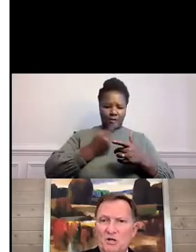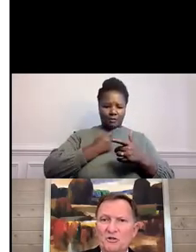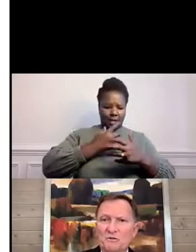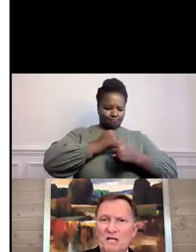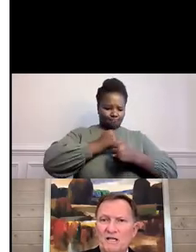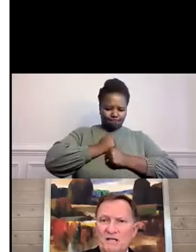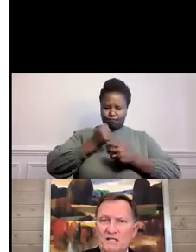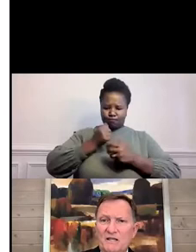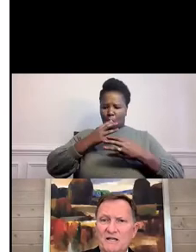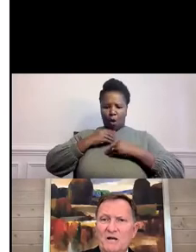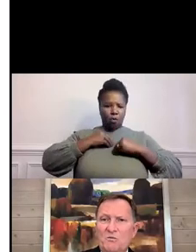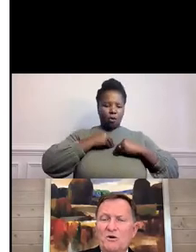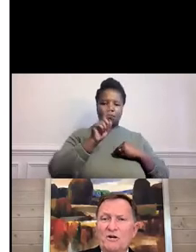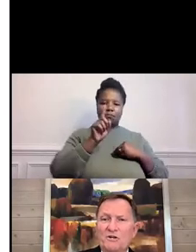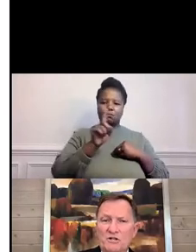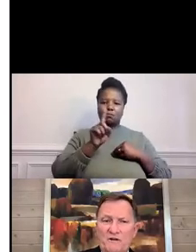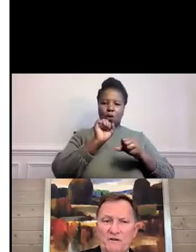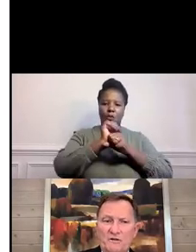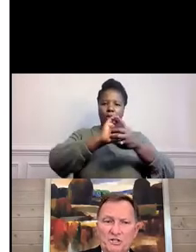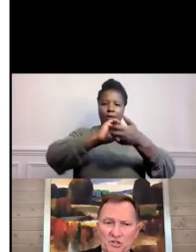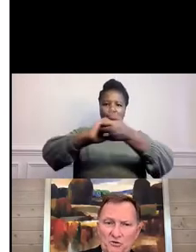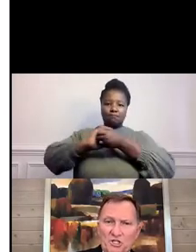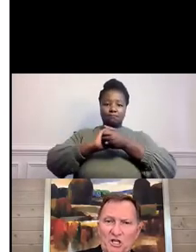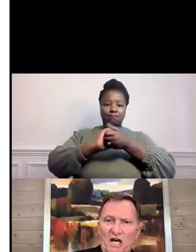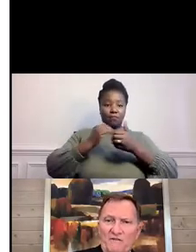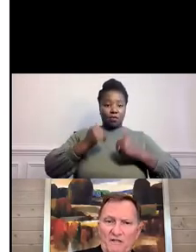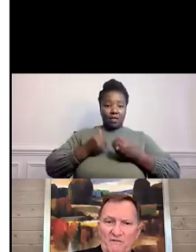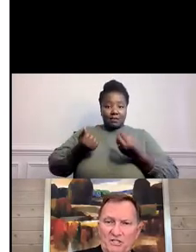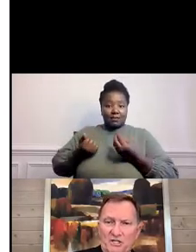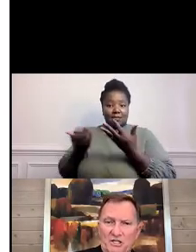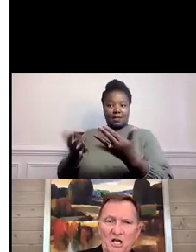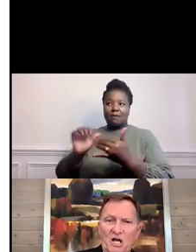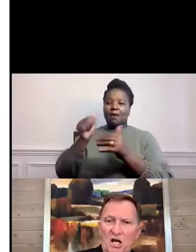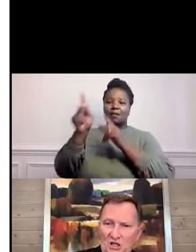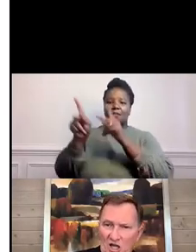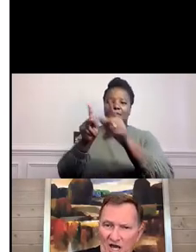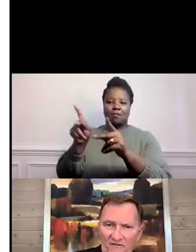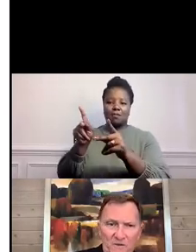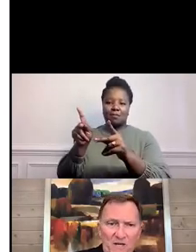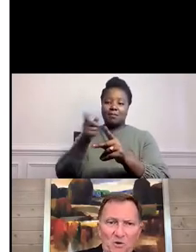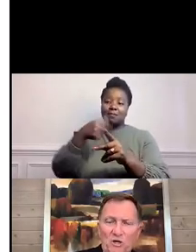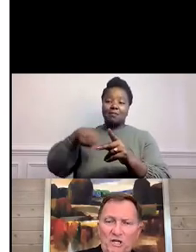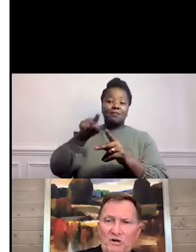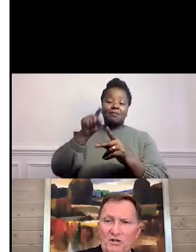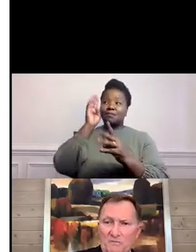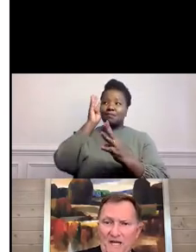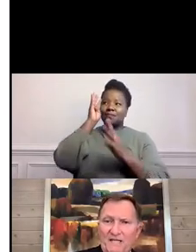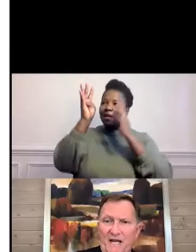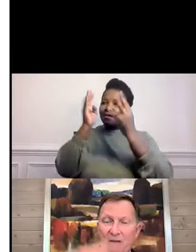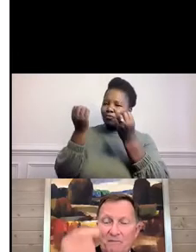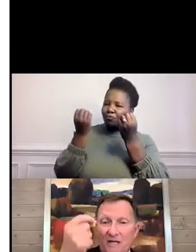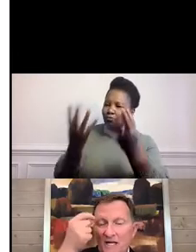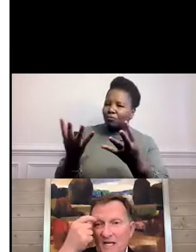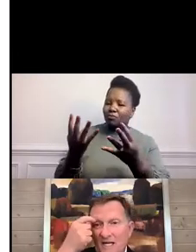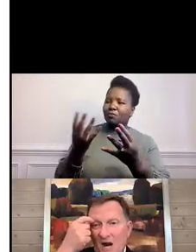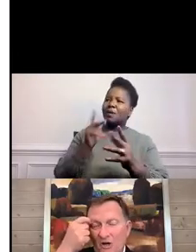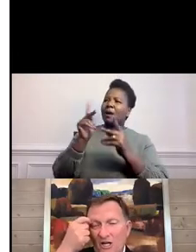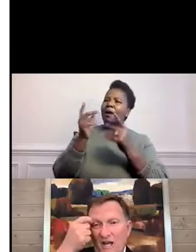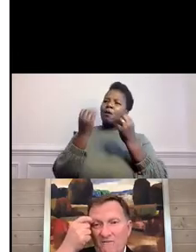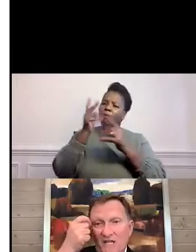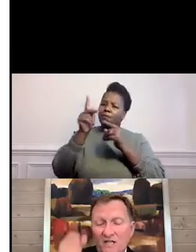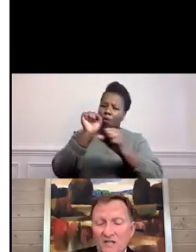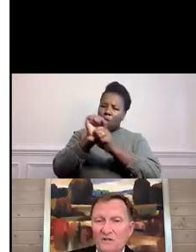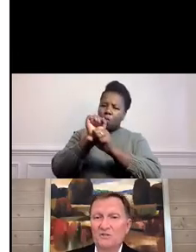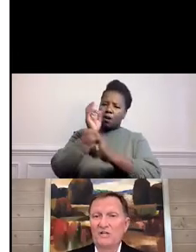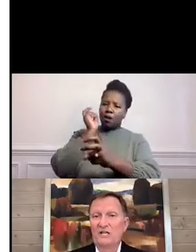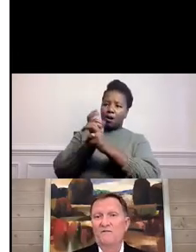because ultimately, at the end of the day, we're here to serve others. And so there was a lot of innovation, a lot of people working hard to make that happen. And now we're going